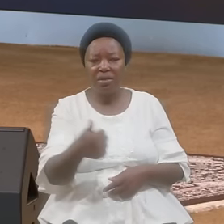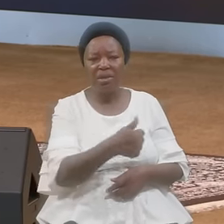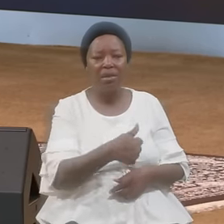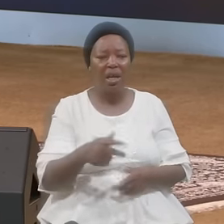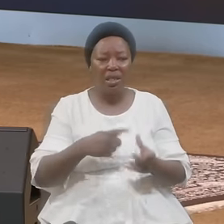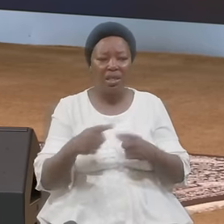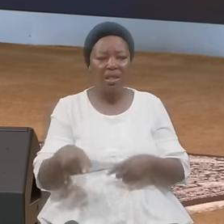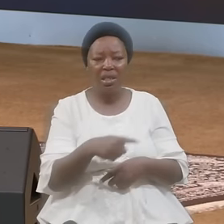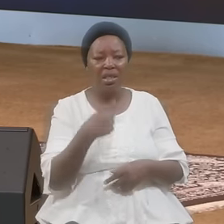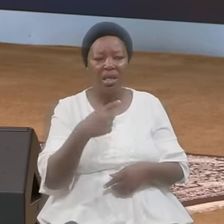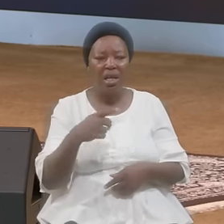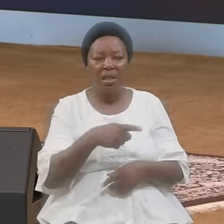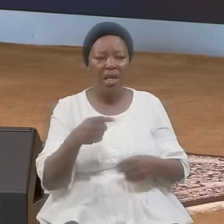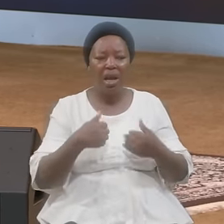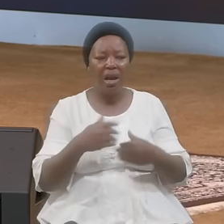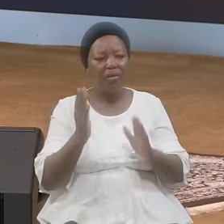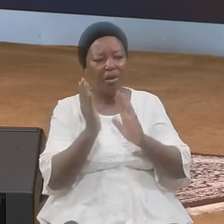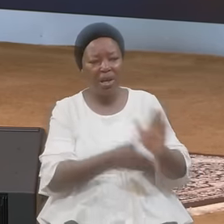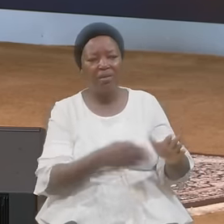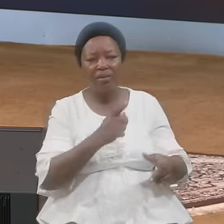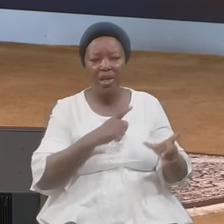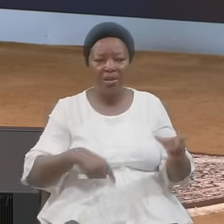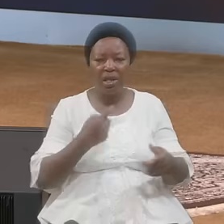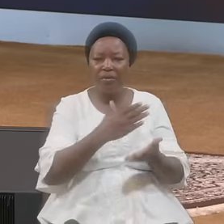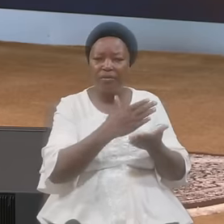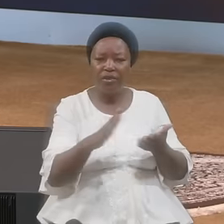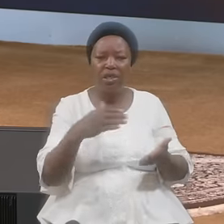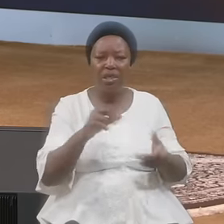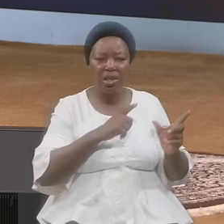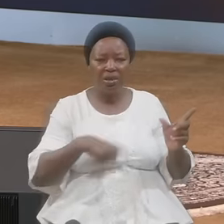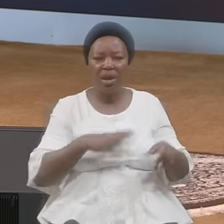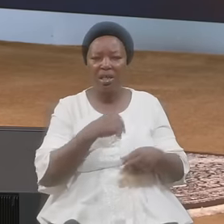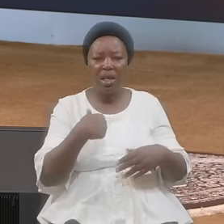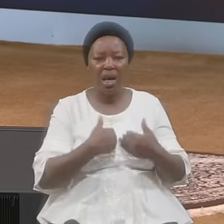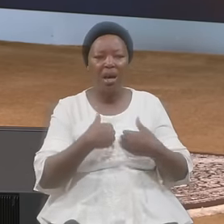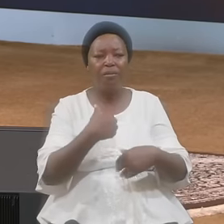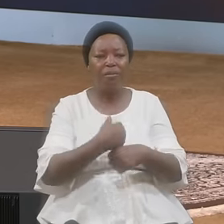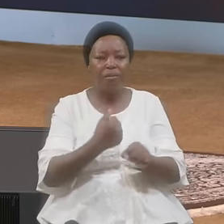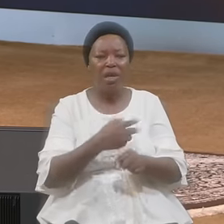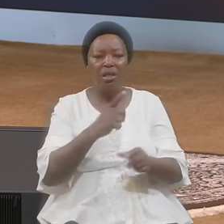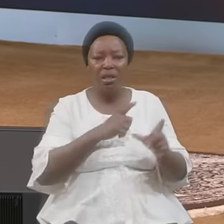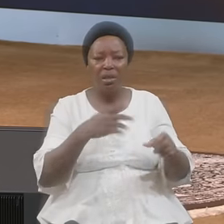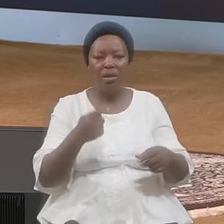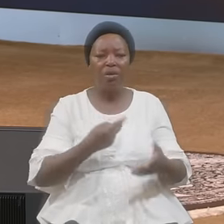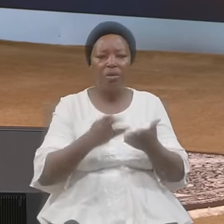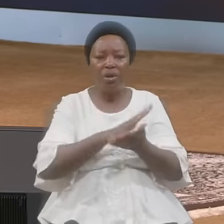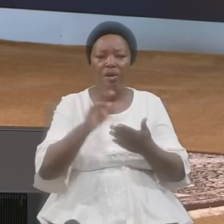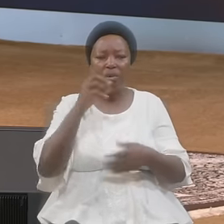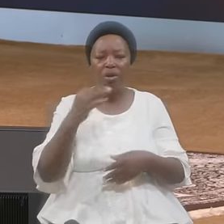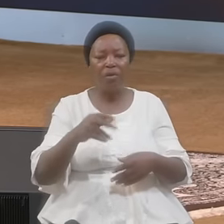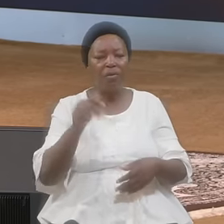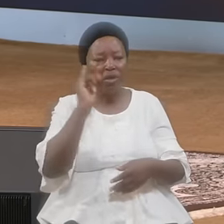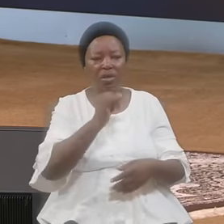They Have Forsaken The Lord They Have Provoked The Holy One Of Israel